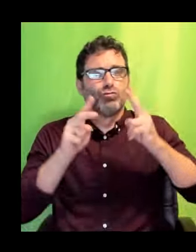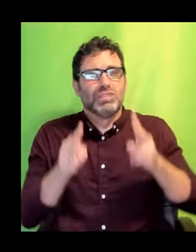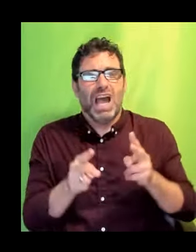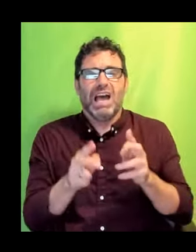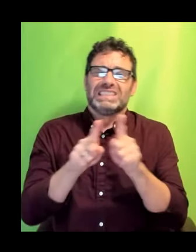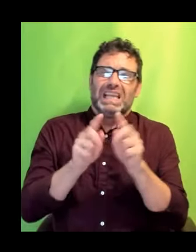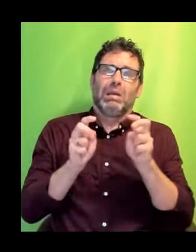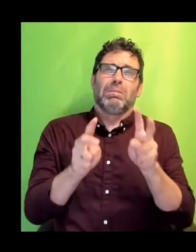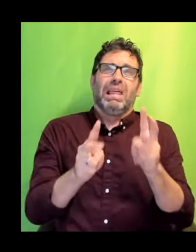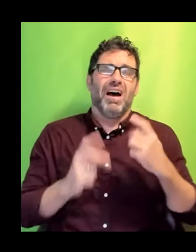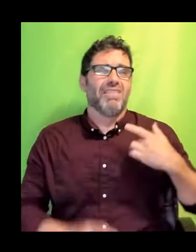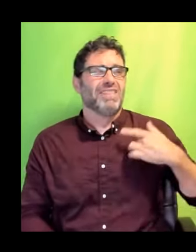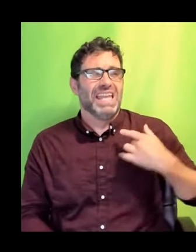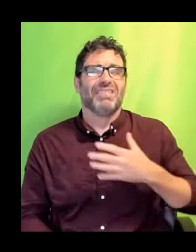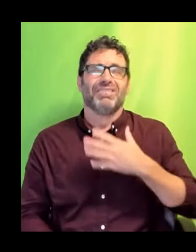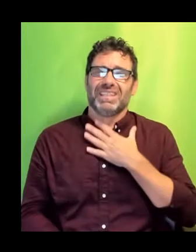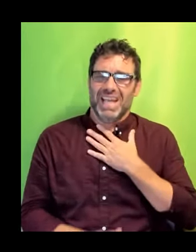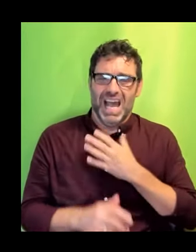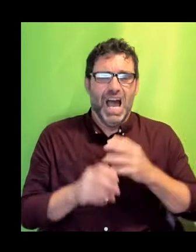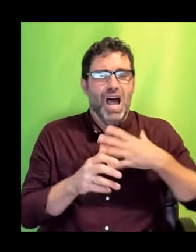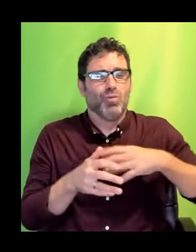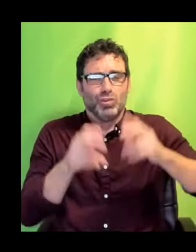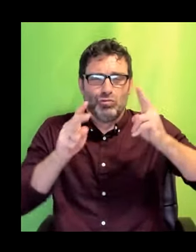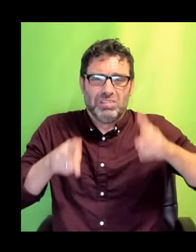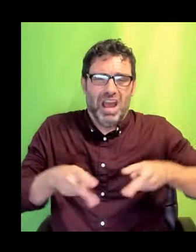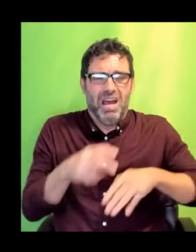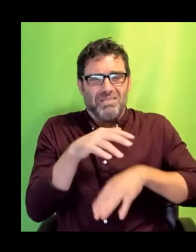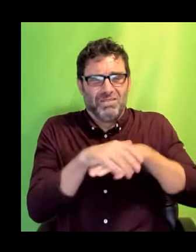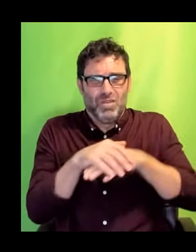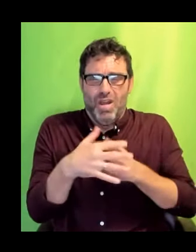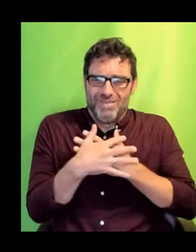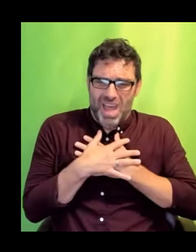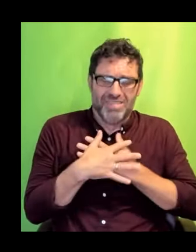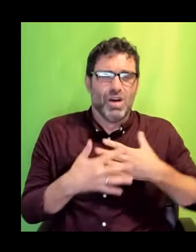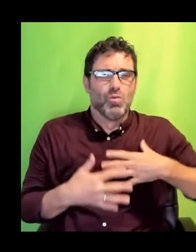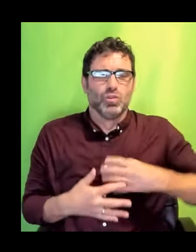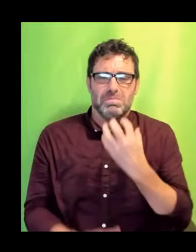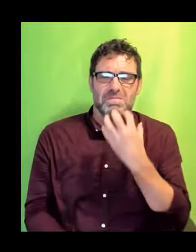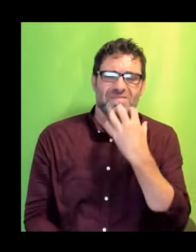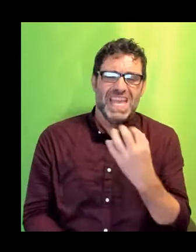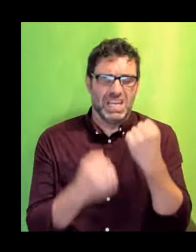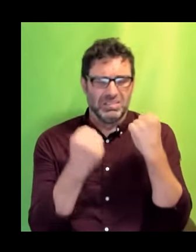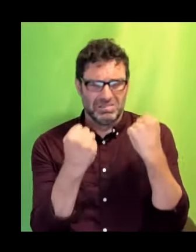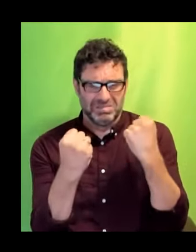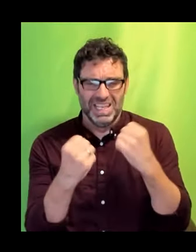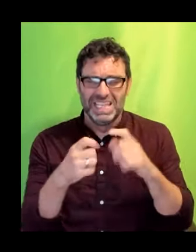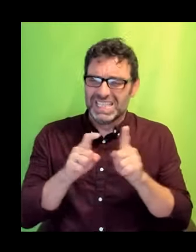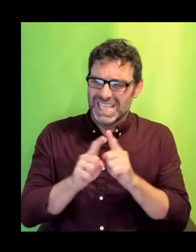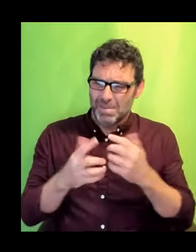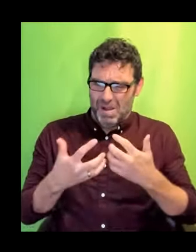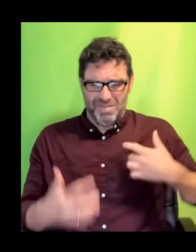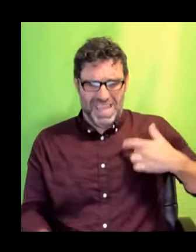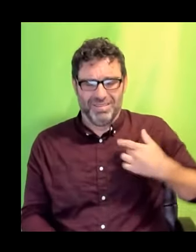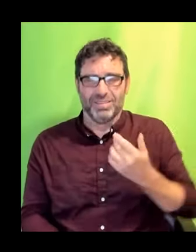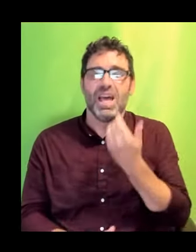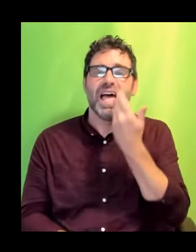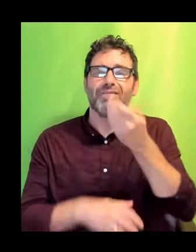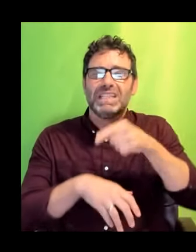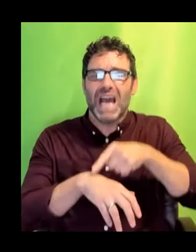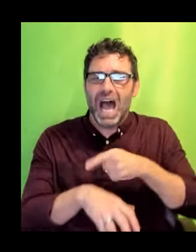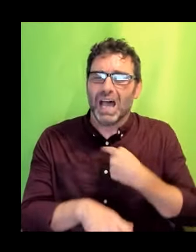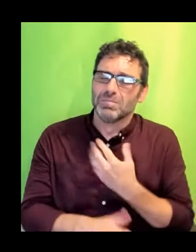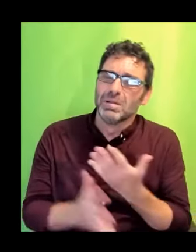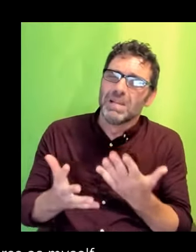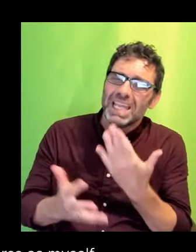love and I'd rather die fierce as myself. Every time, every bloody time, so I tell him what I do. Wave my